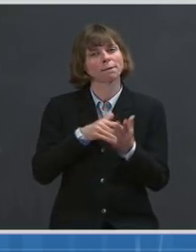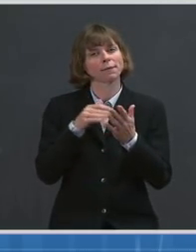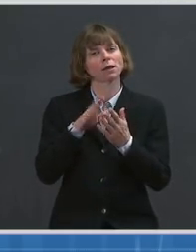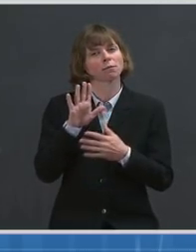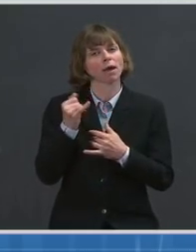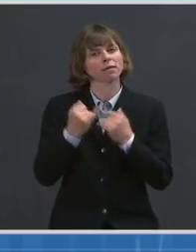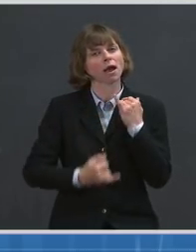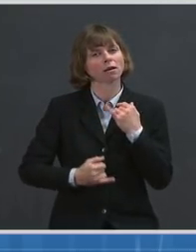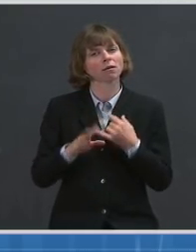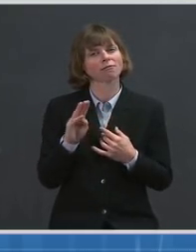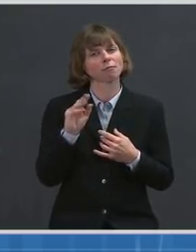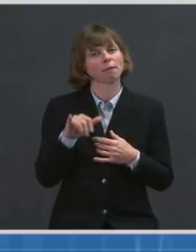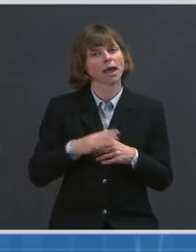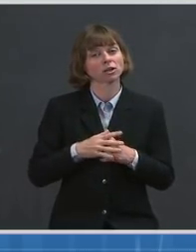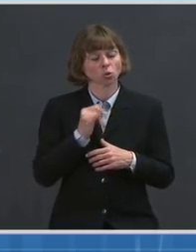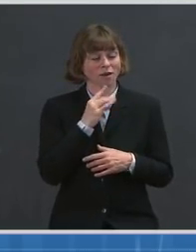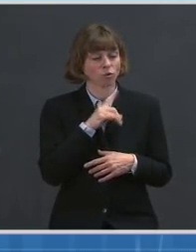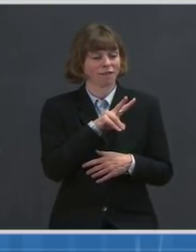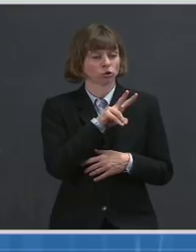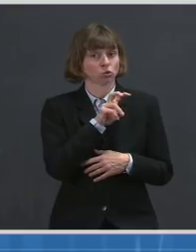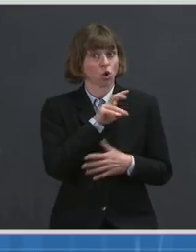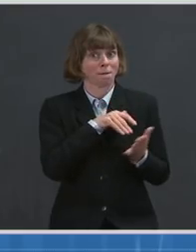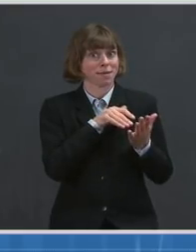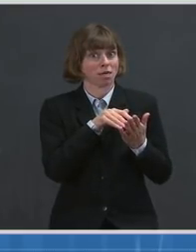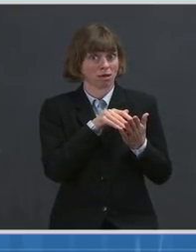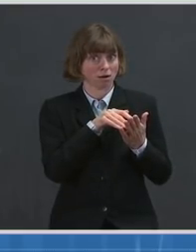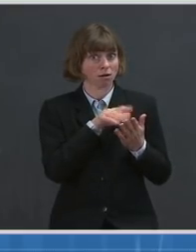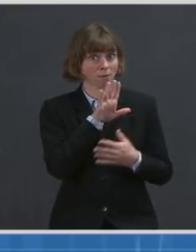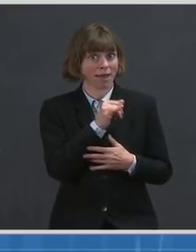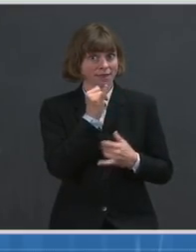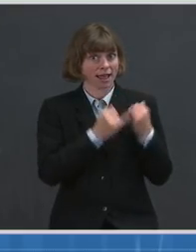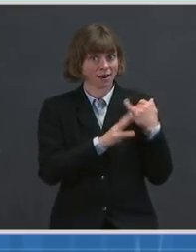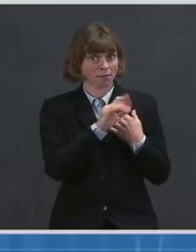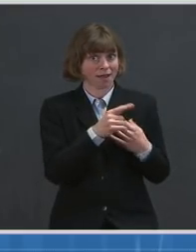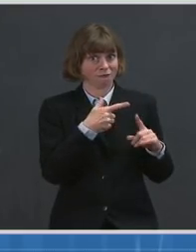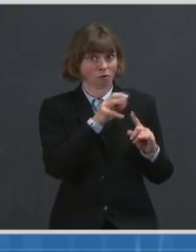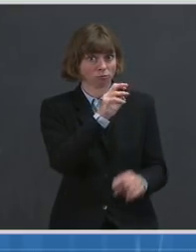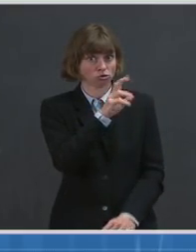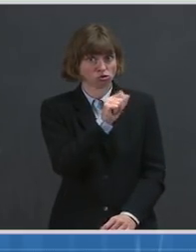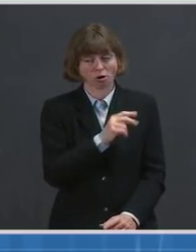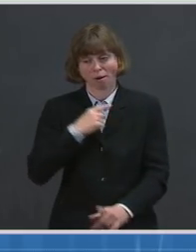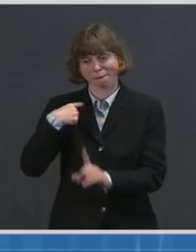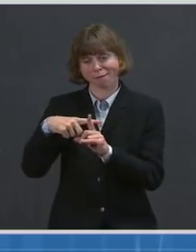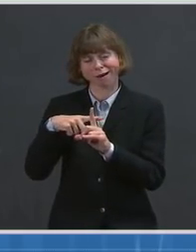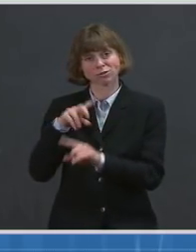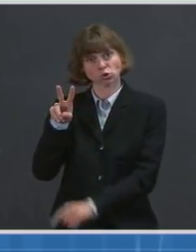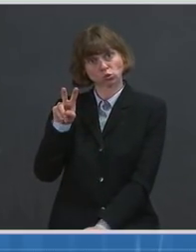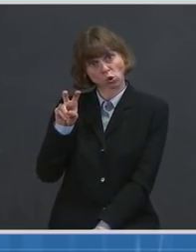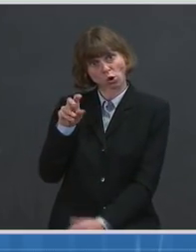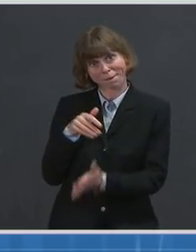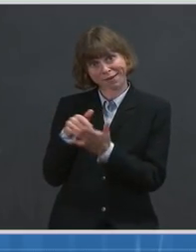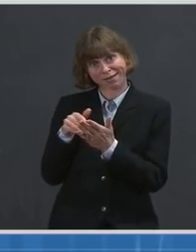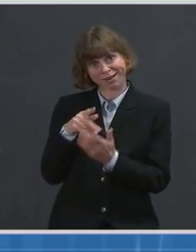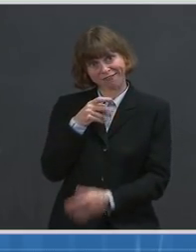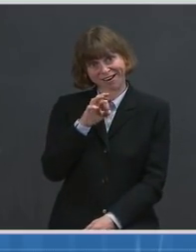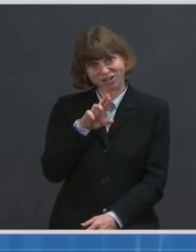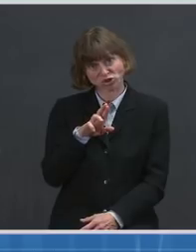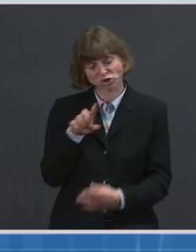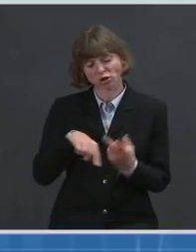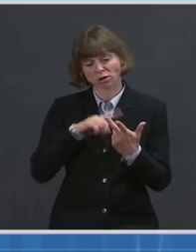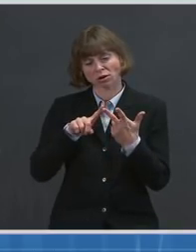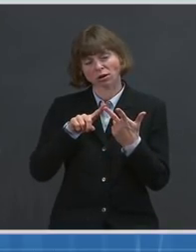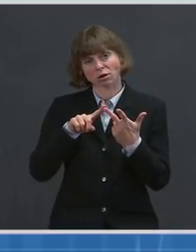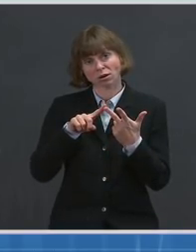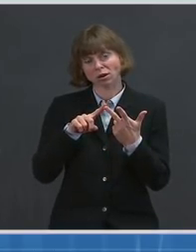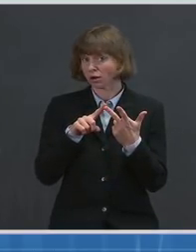May. So if you take the 200 million doses by the end of May of Moderna, plus the 200 million doses of Pfizer, plus